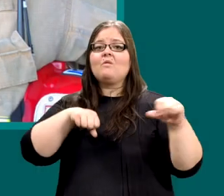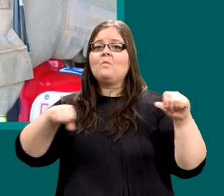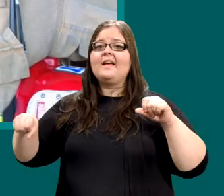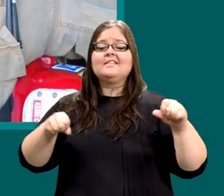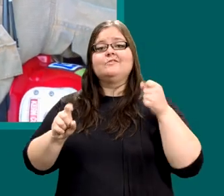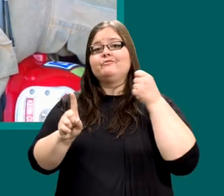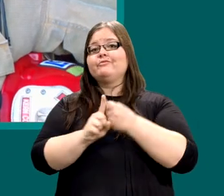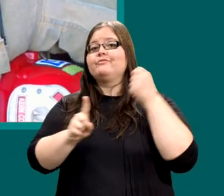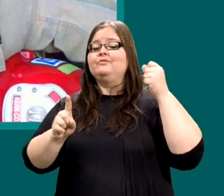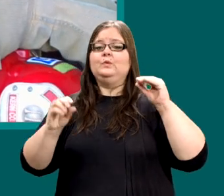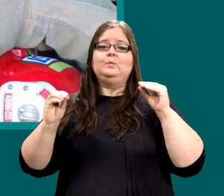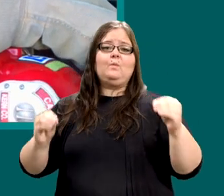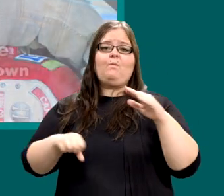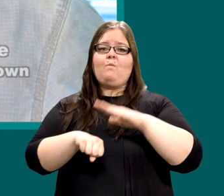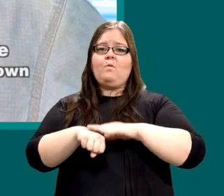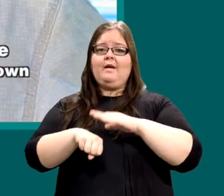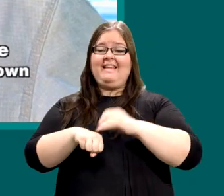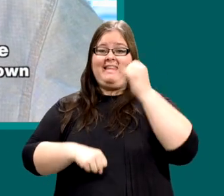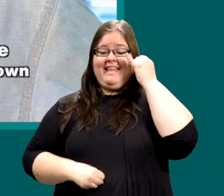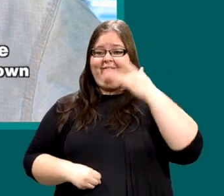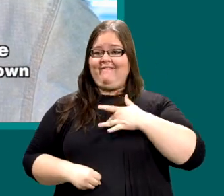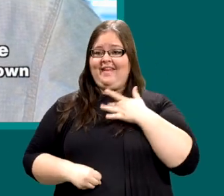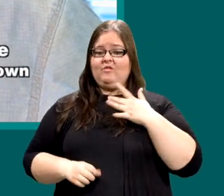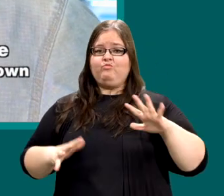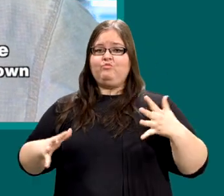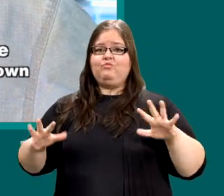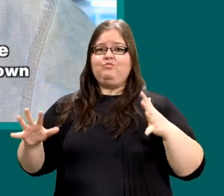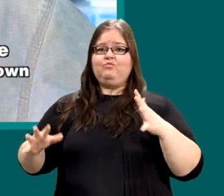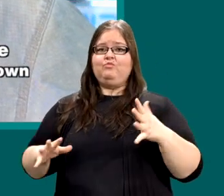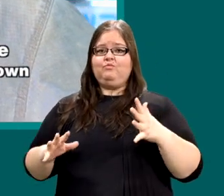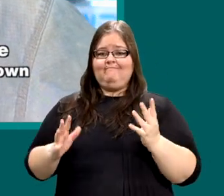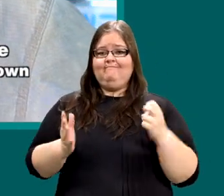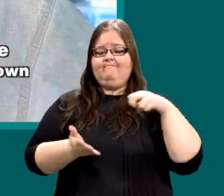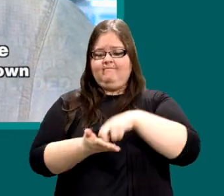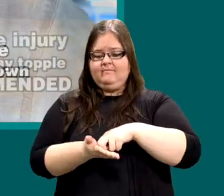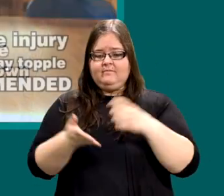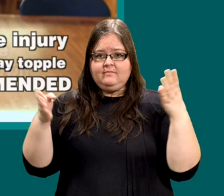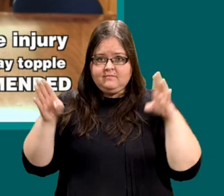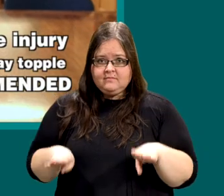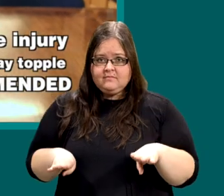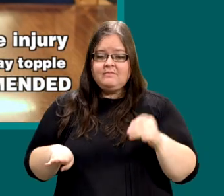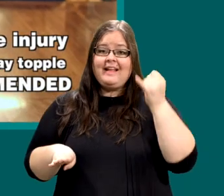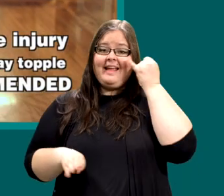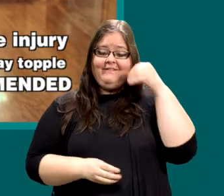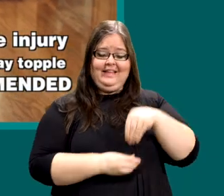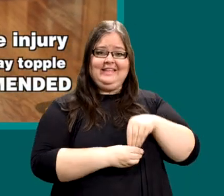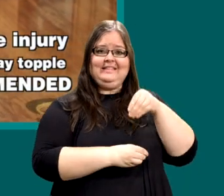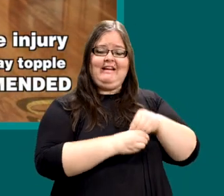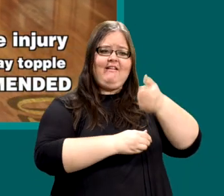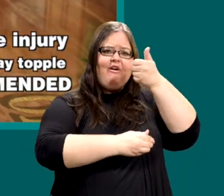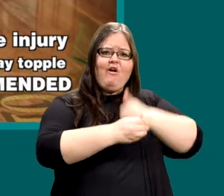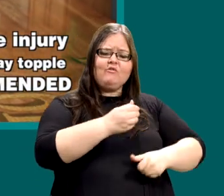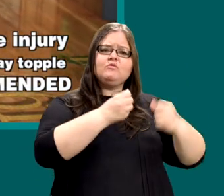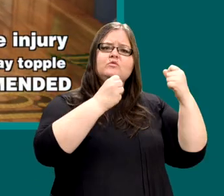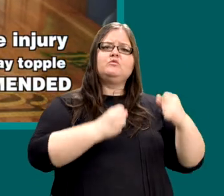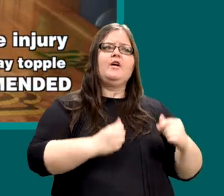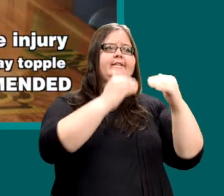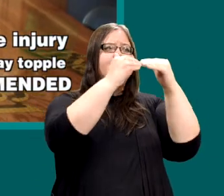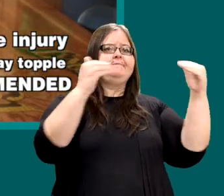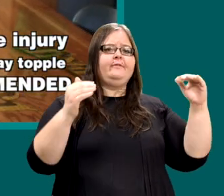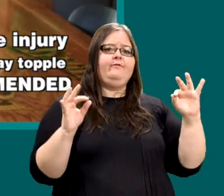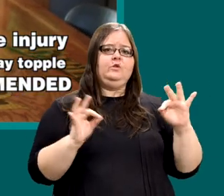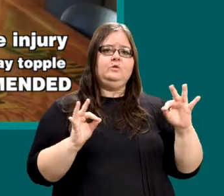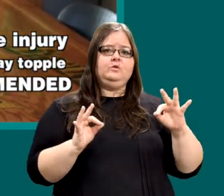Earthquakes strike without warning. If you feel an earthquake, drop to your hands and knees. If you are inside, take cover under a sturdy piece of